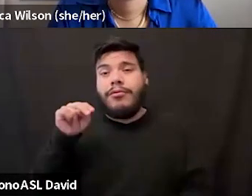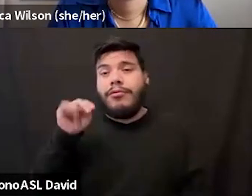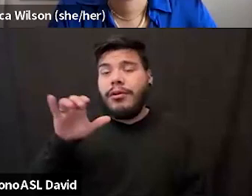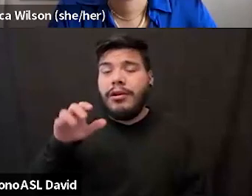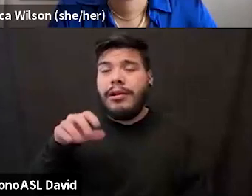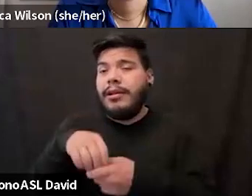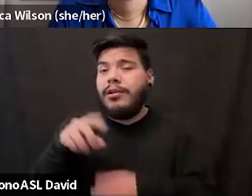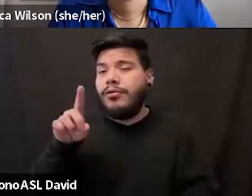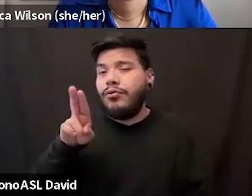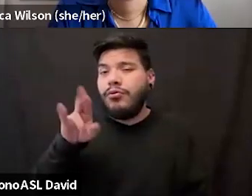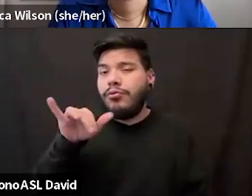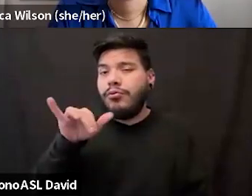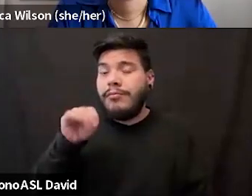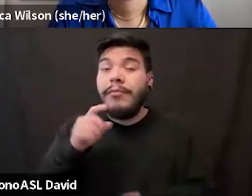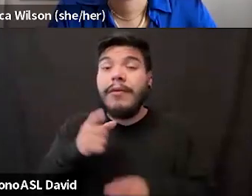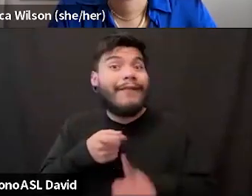And I'm from Texas.